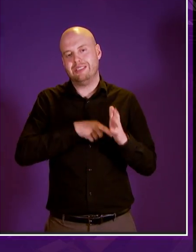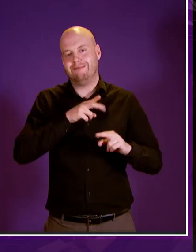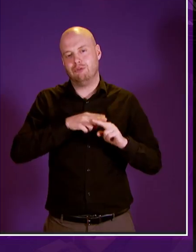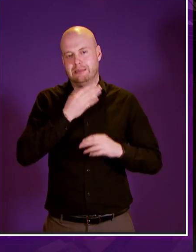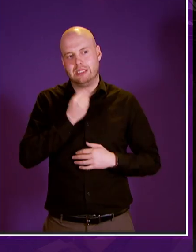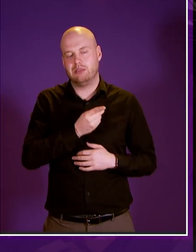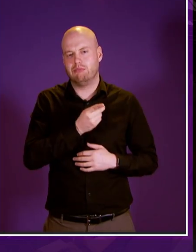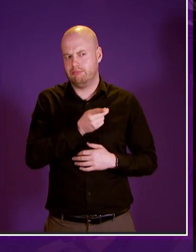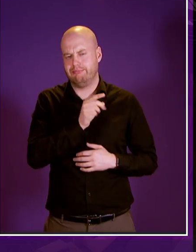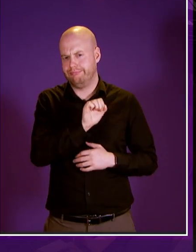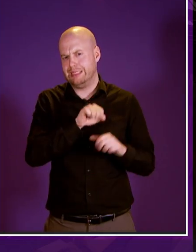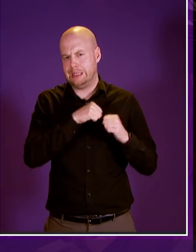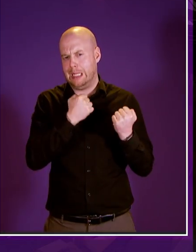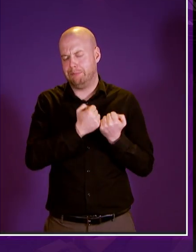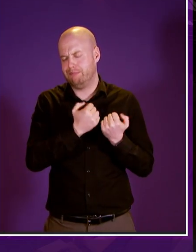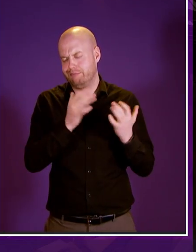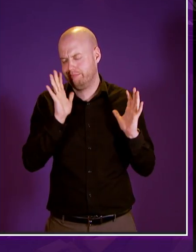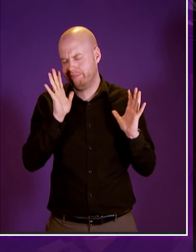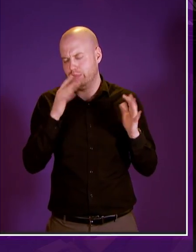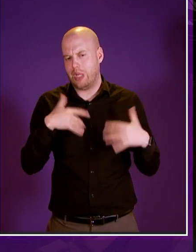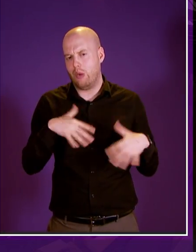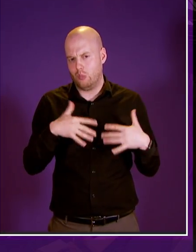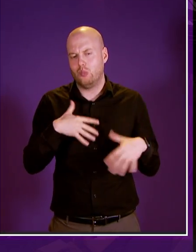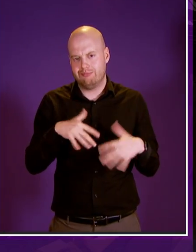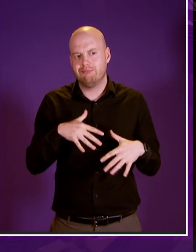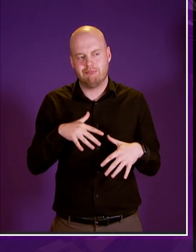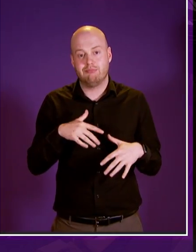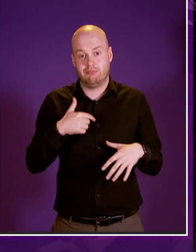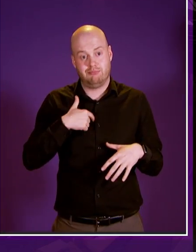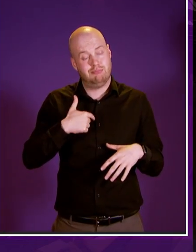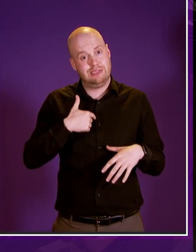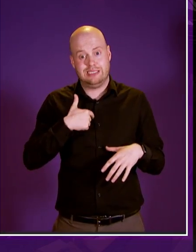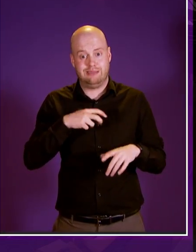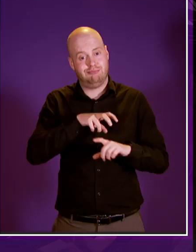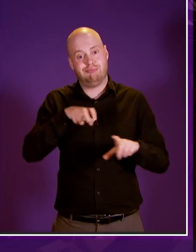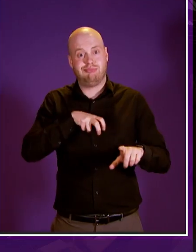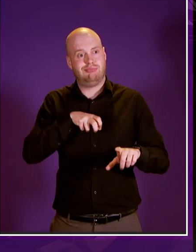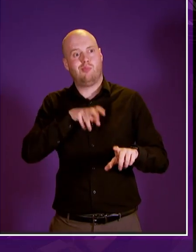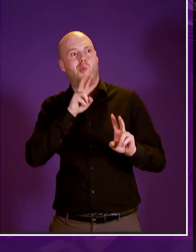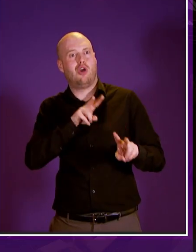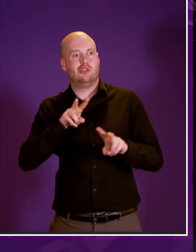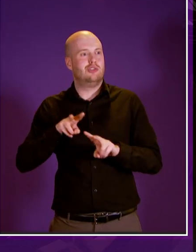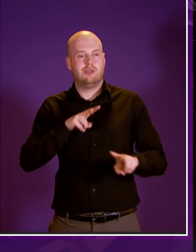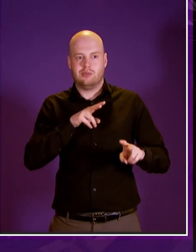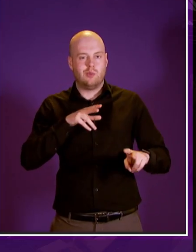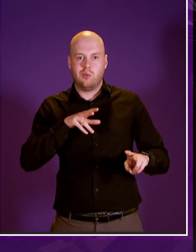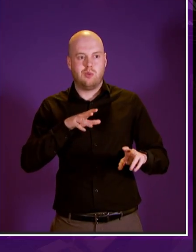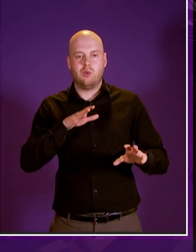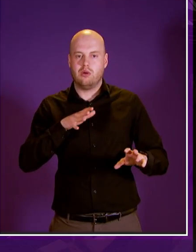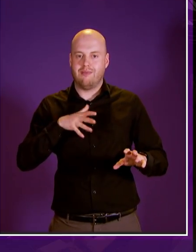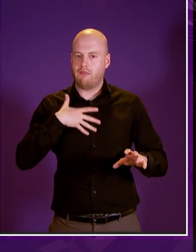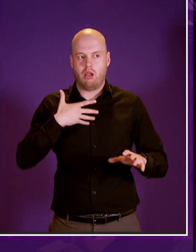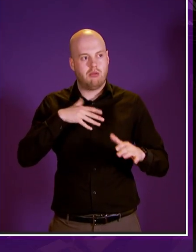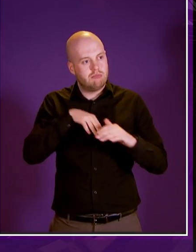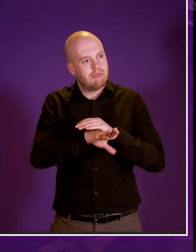because they've been absolutely excellent through this whole process as a humble backbencher i've been able to go in at any time and discuss any